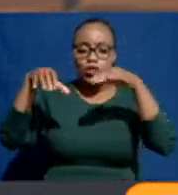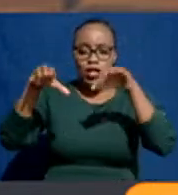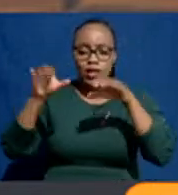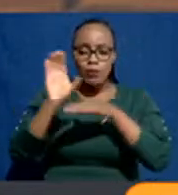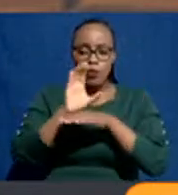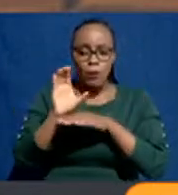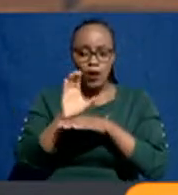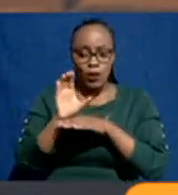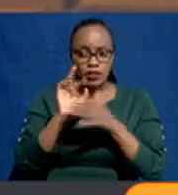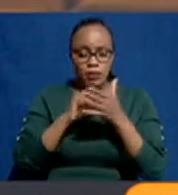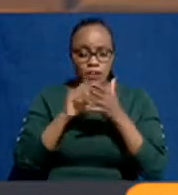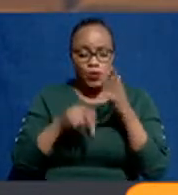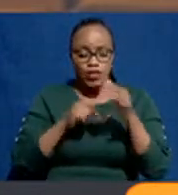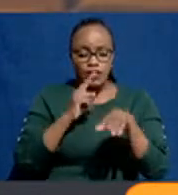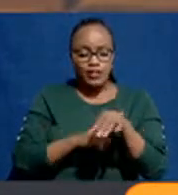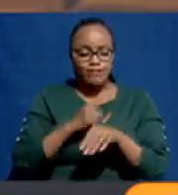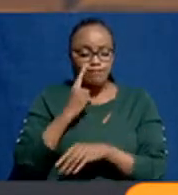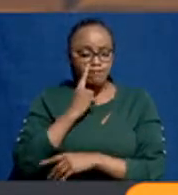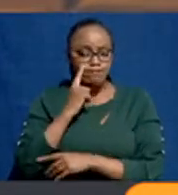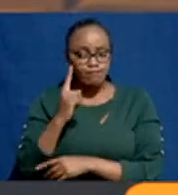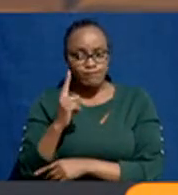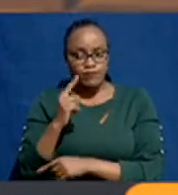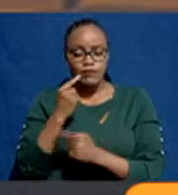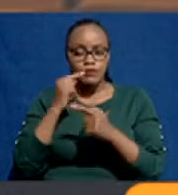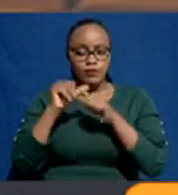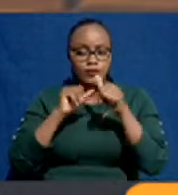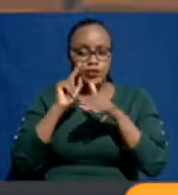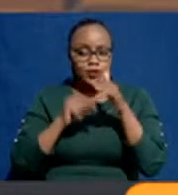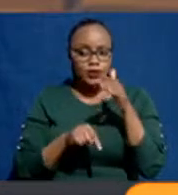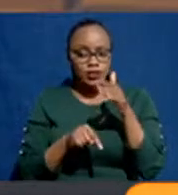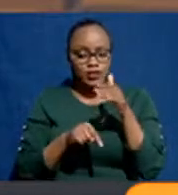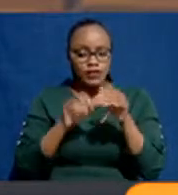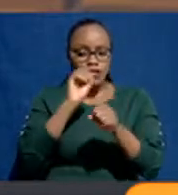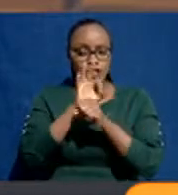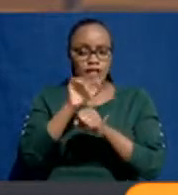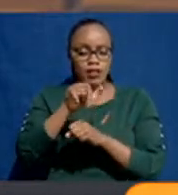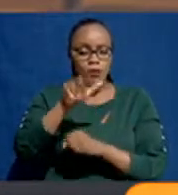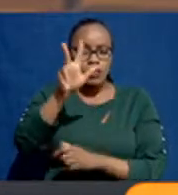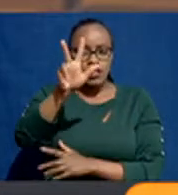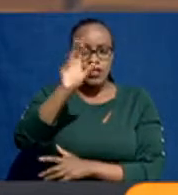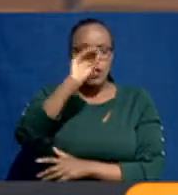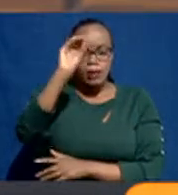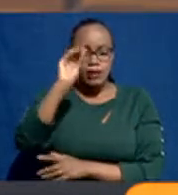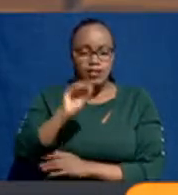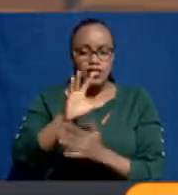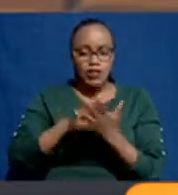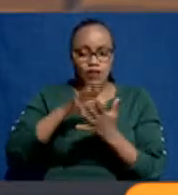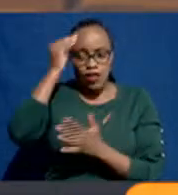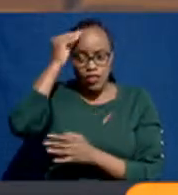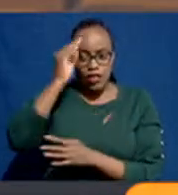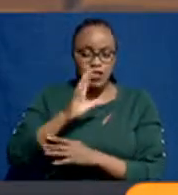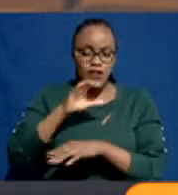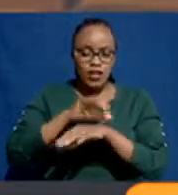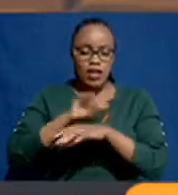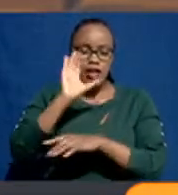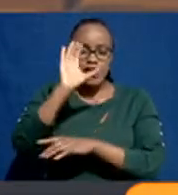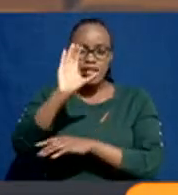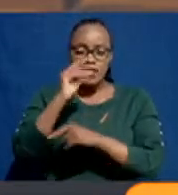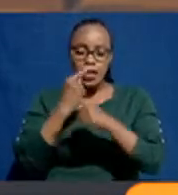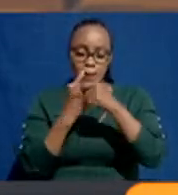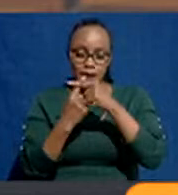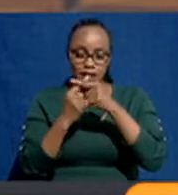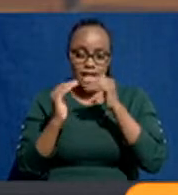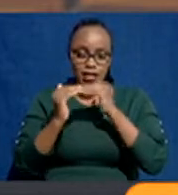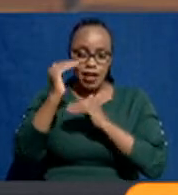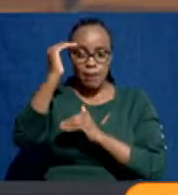So when you look at that, we are talking about 13.3 percent of the students who got C plus and above actually